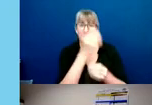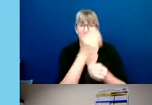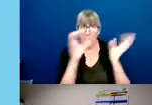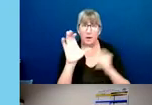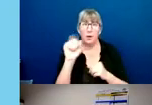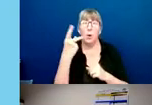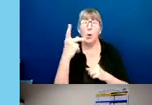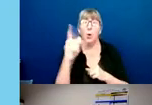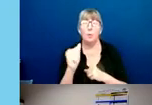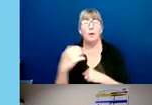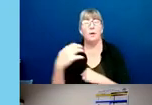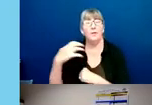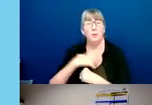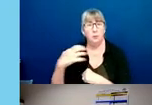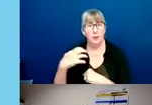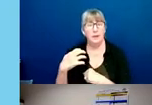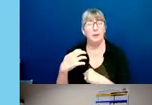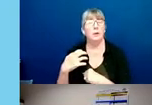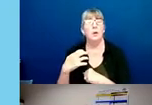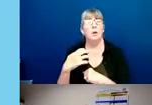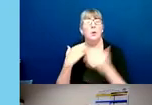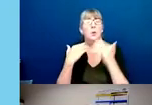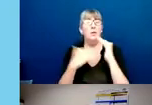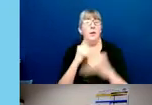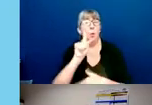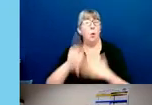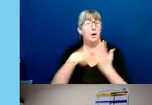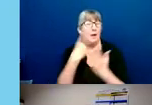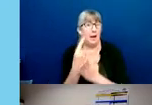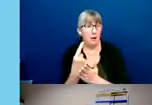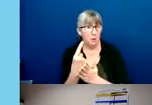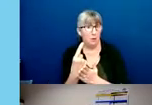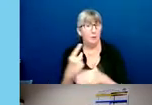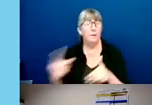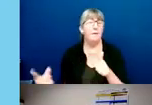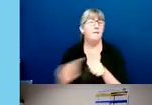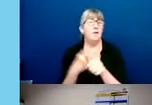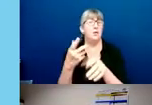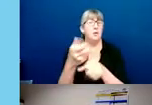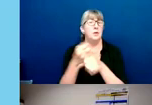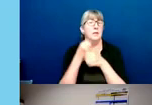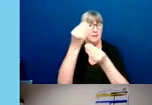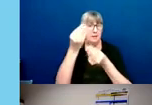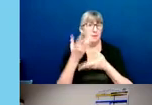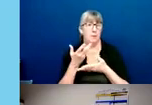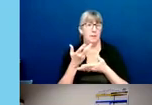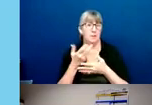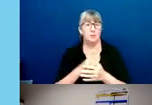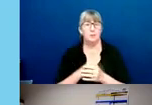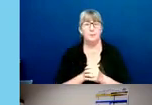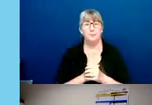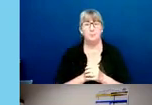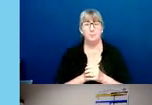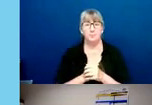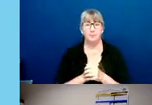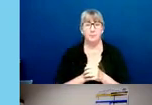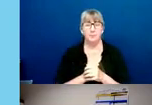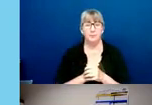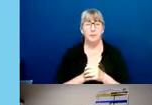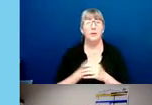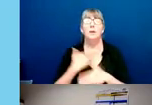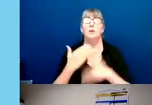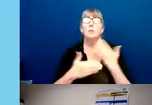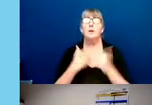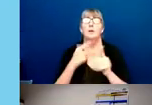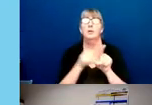of the complaint within one hour of first receiving the information. The procedures also